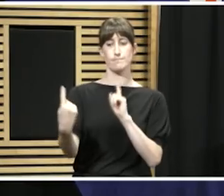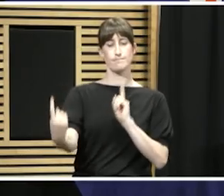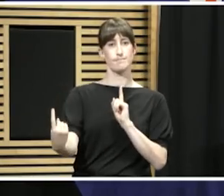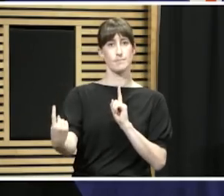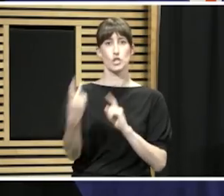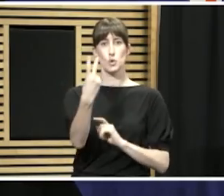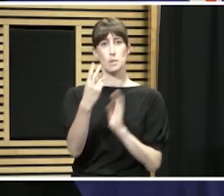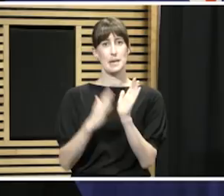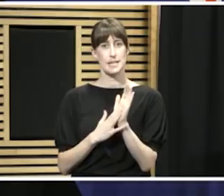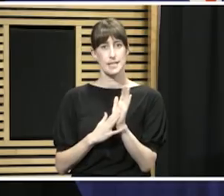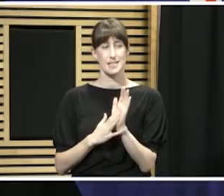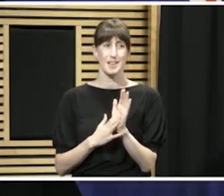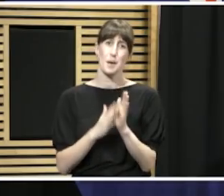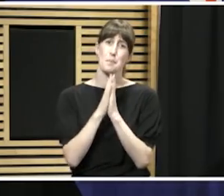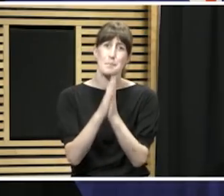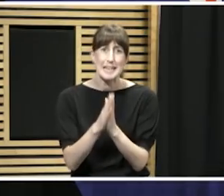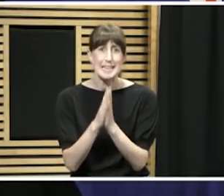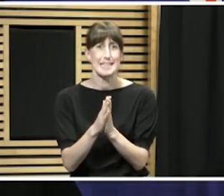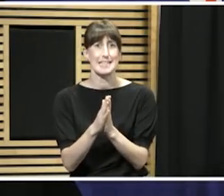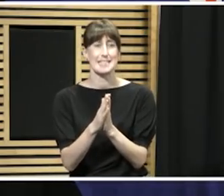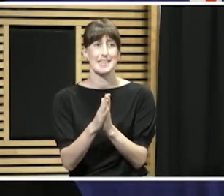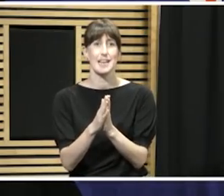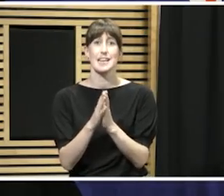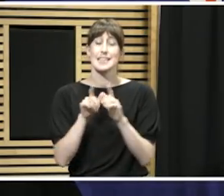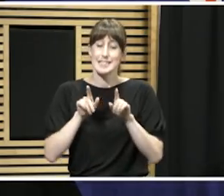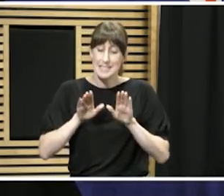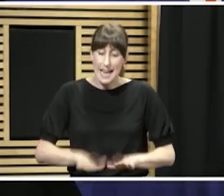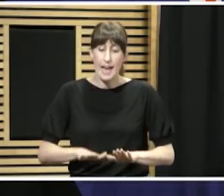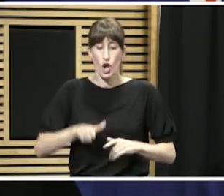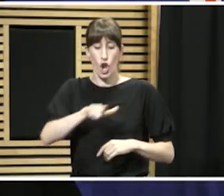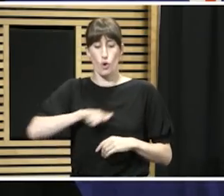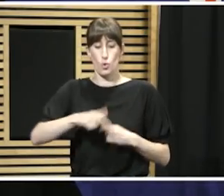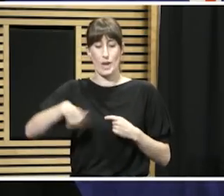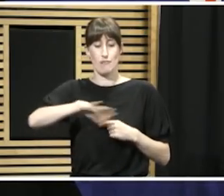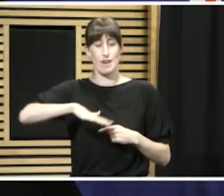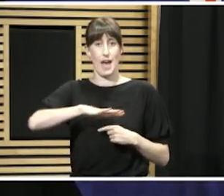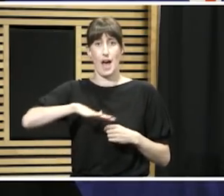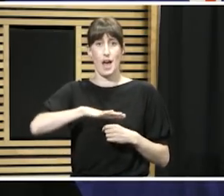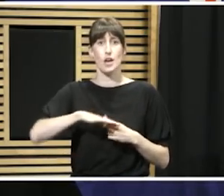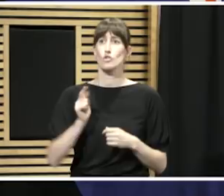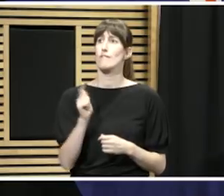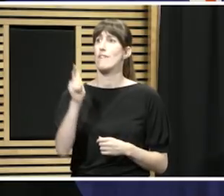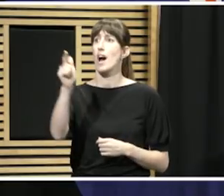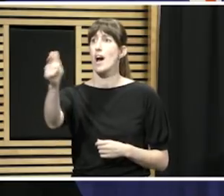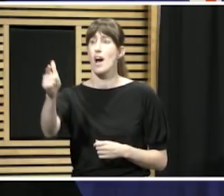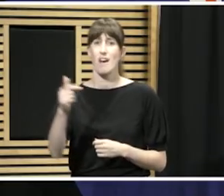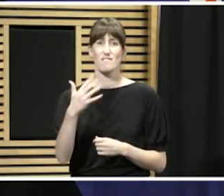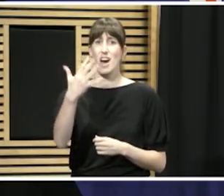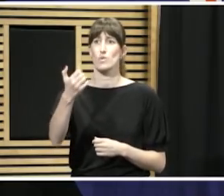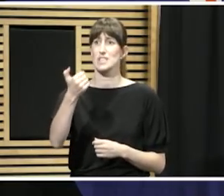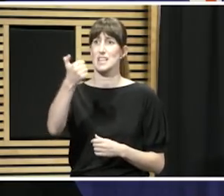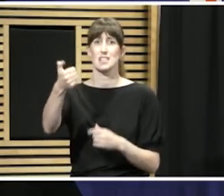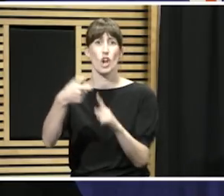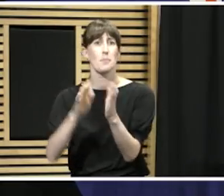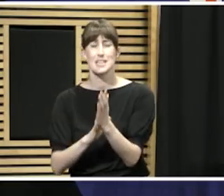this opportunity to appeal to people. Again, you must stay local. That doesn't mean wandering off five or six miles. It's stay in